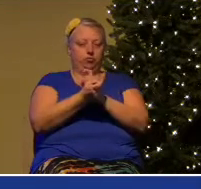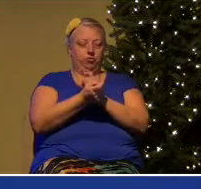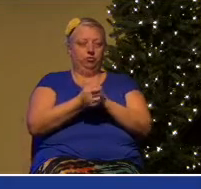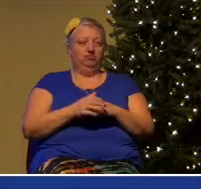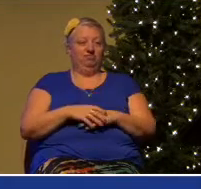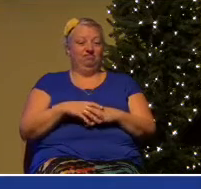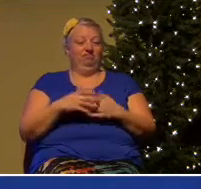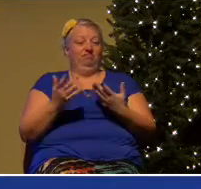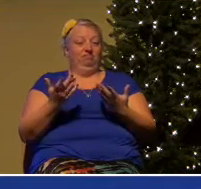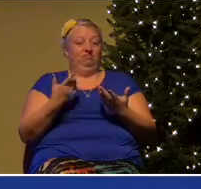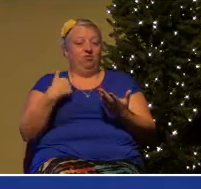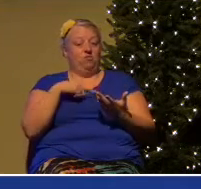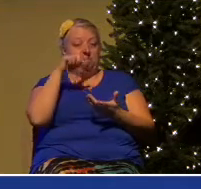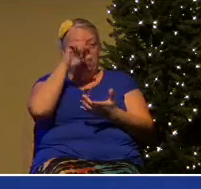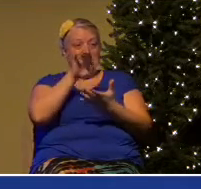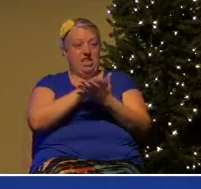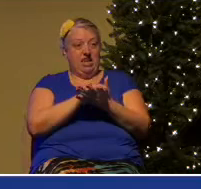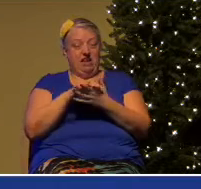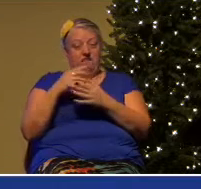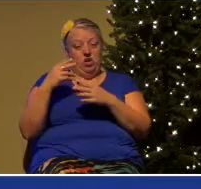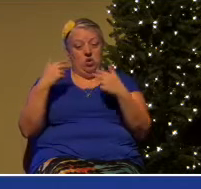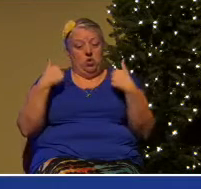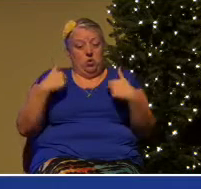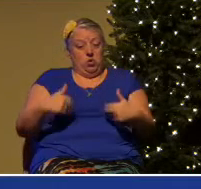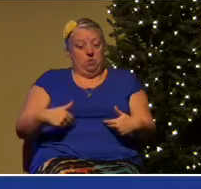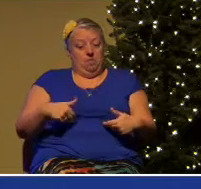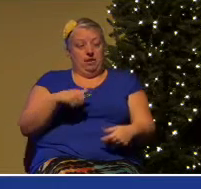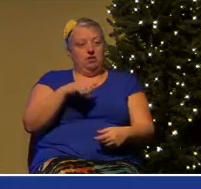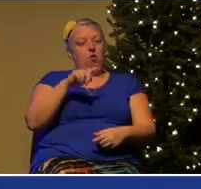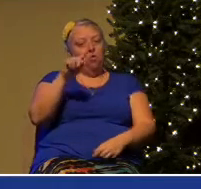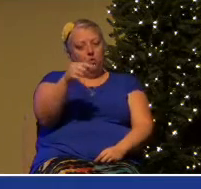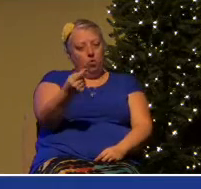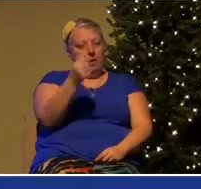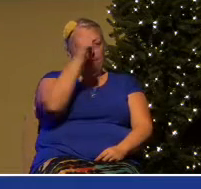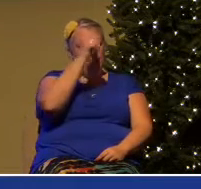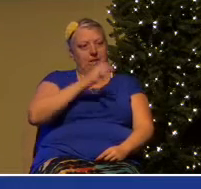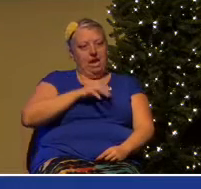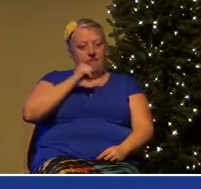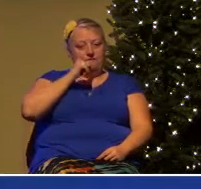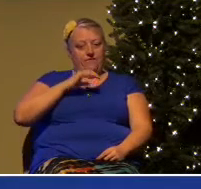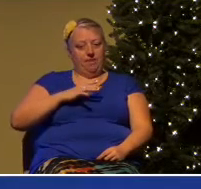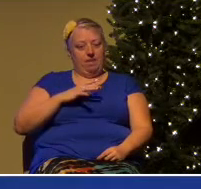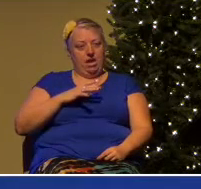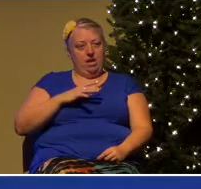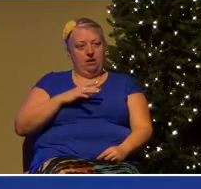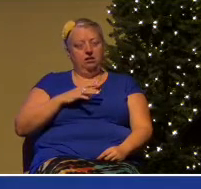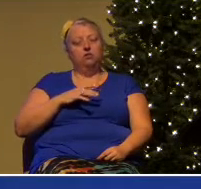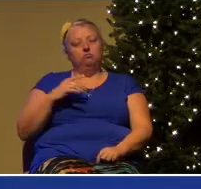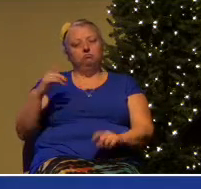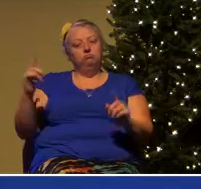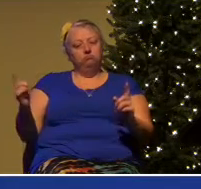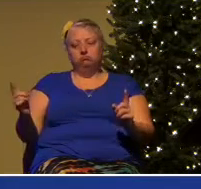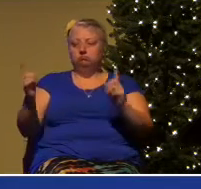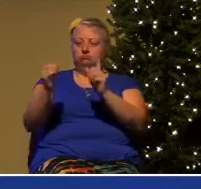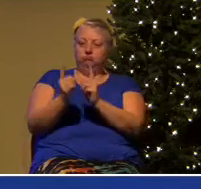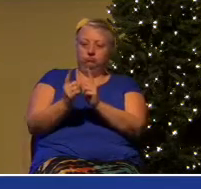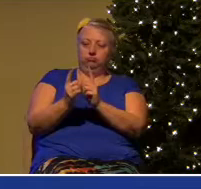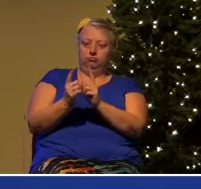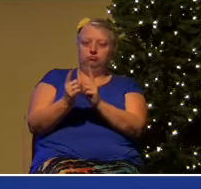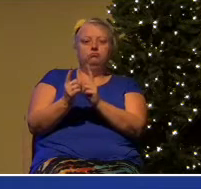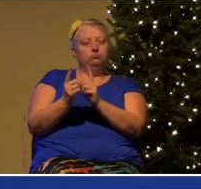race consists of male and female who are meant to come together in family